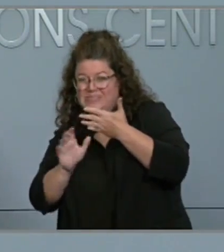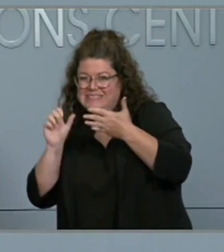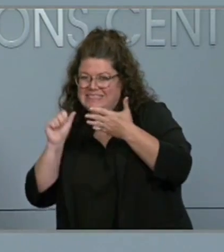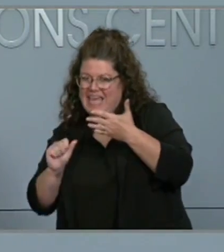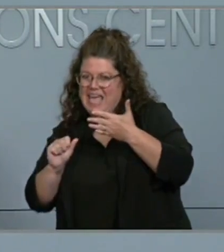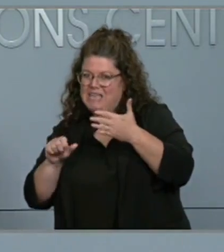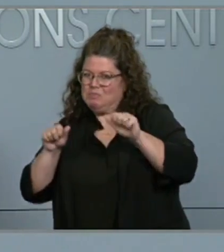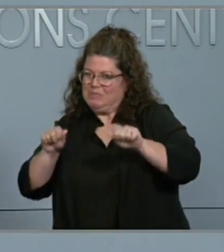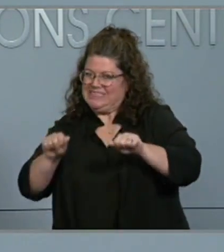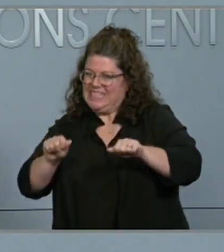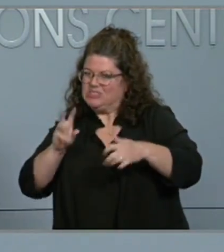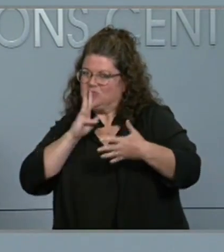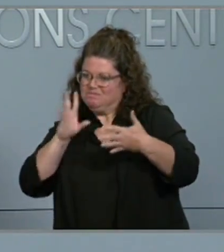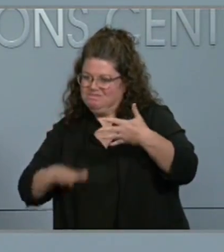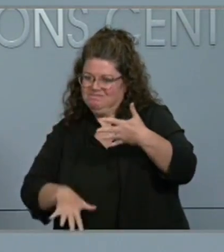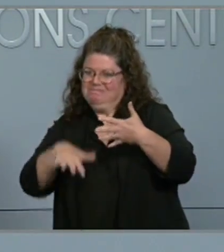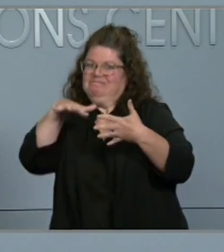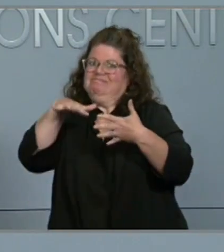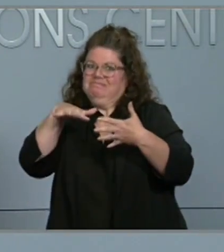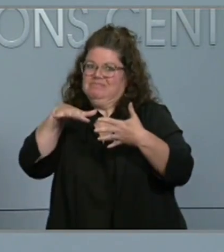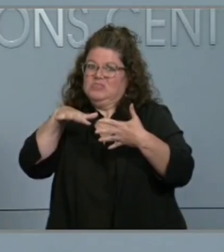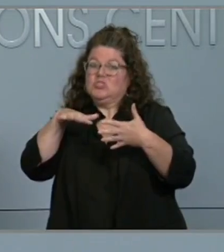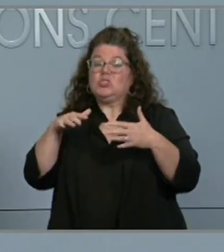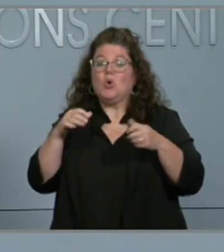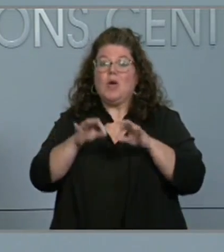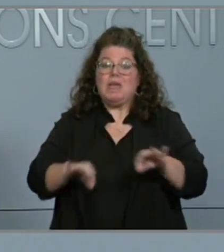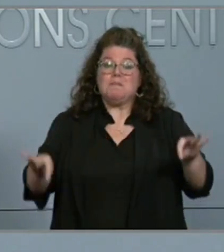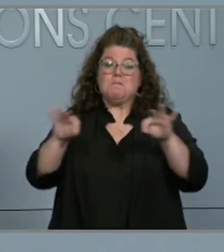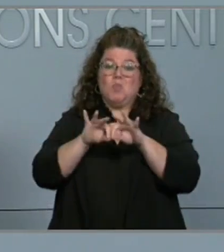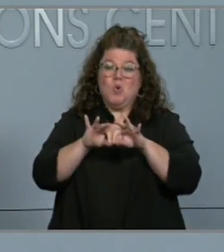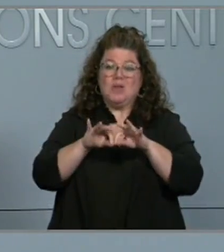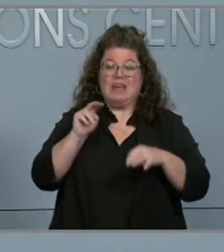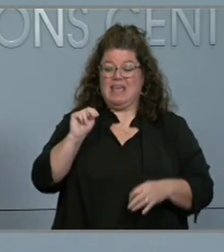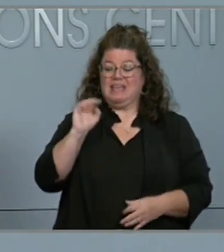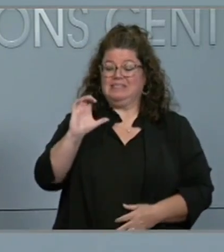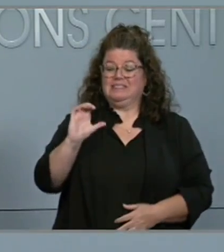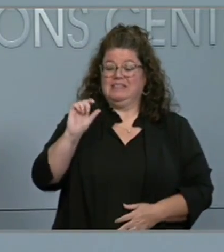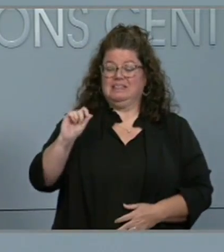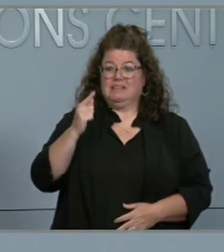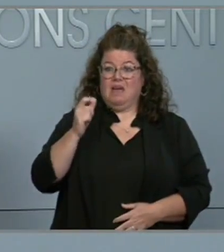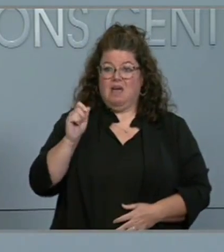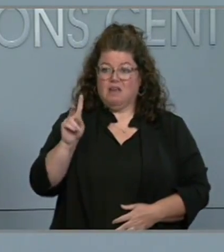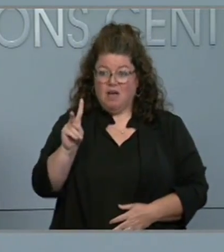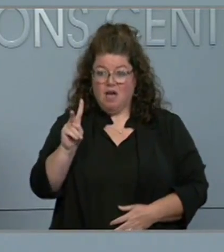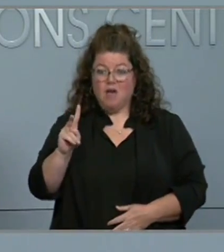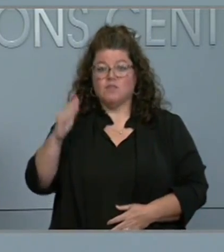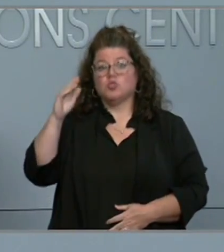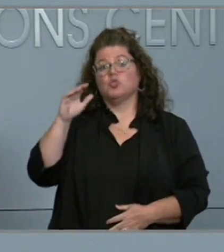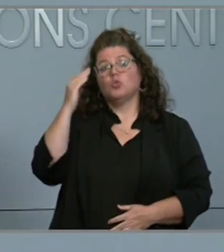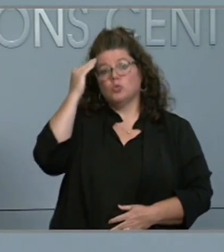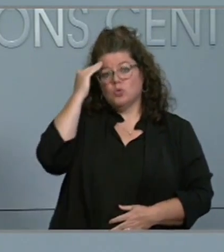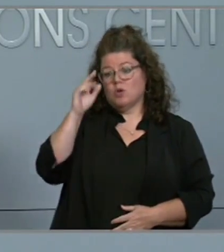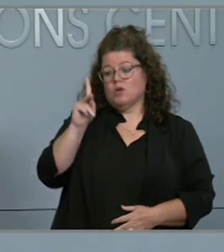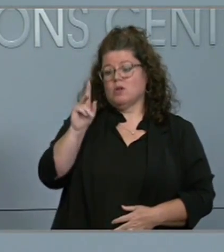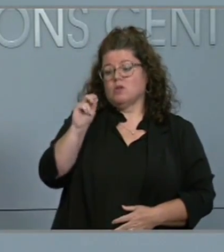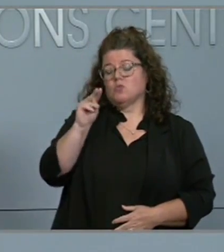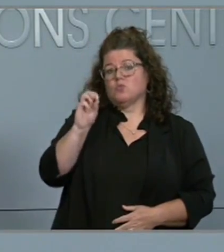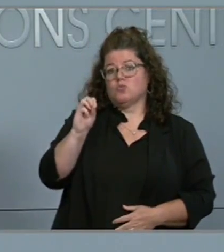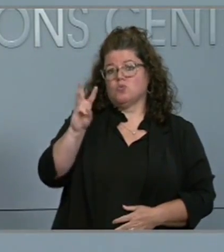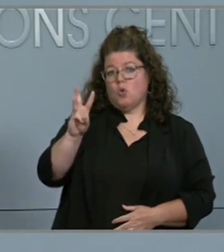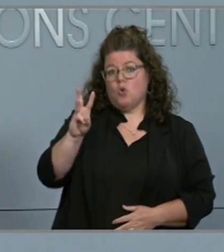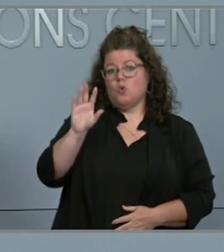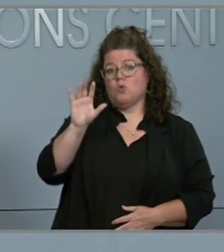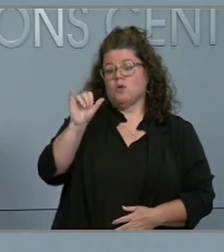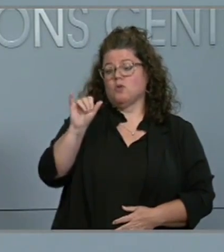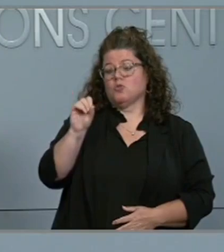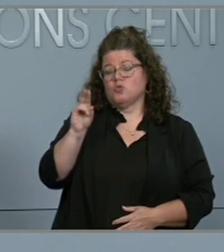Visit KnowYourZone.NC.gov to find out if you live in one of these evacuation zones, and listen for your zone